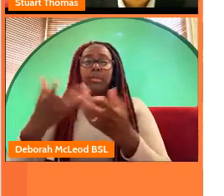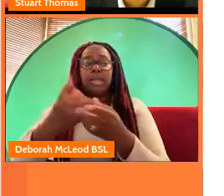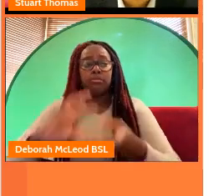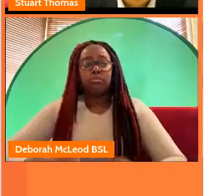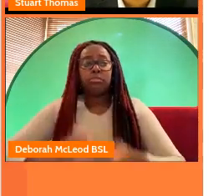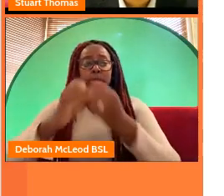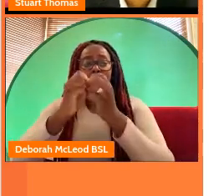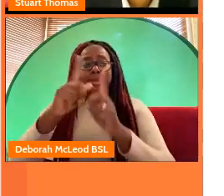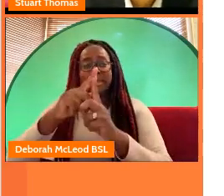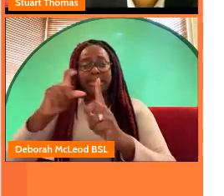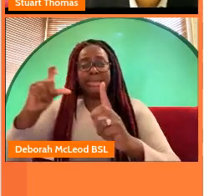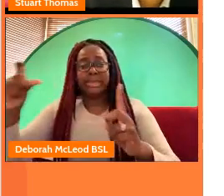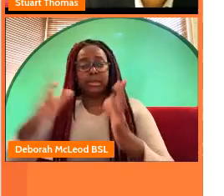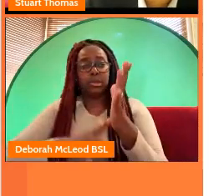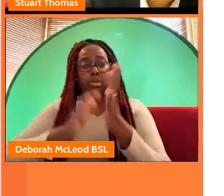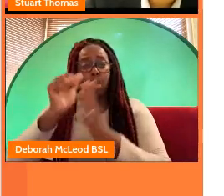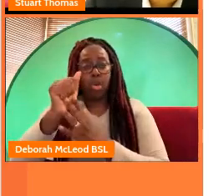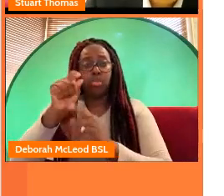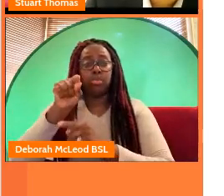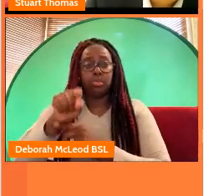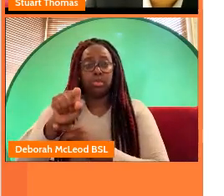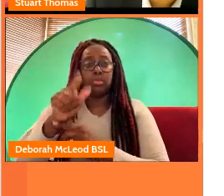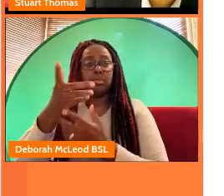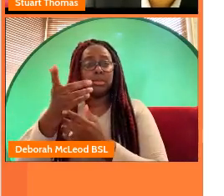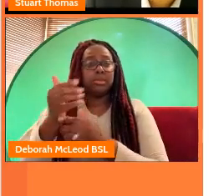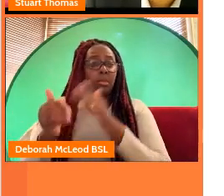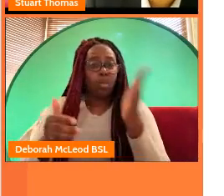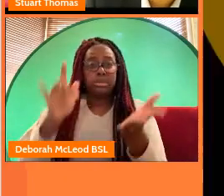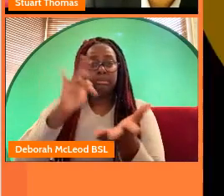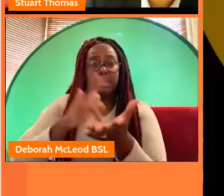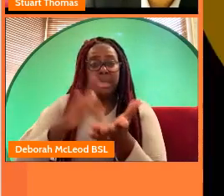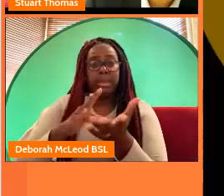cultural sector in the west midlands that benefits everyone